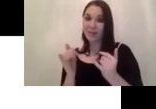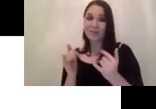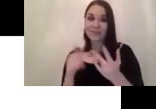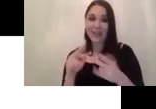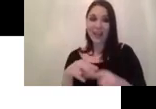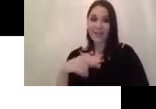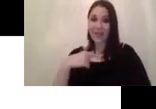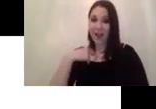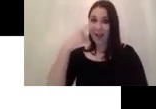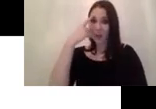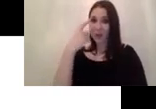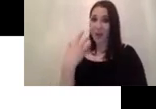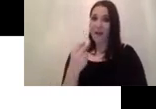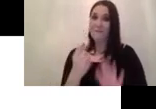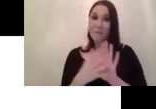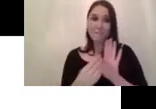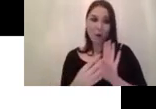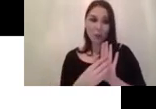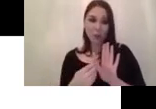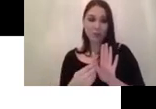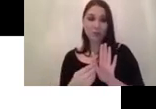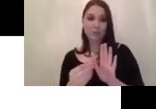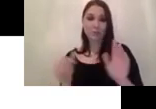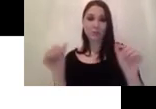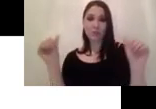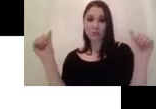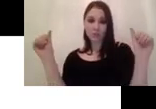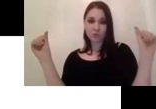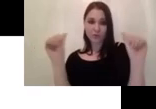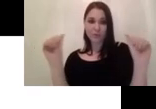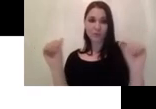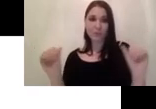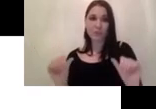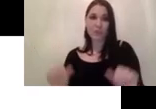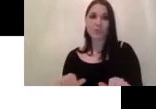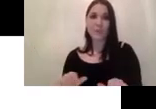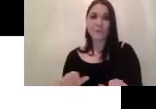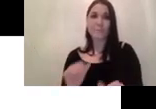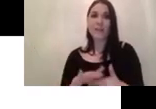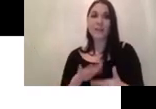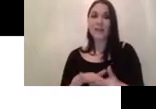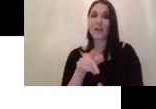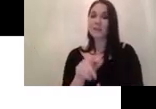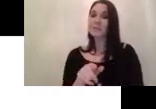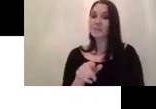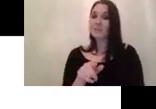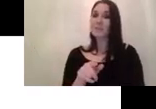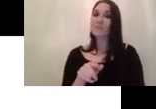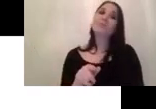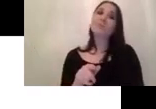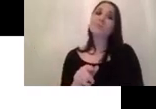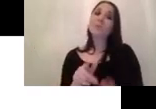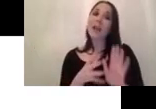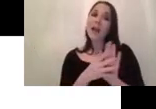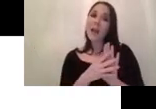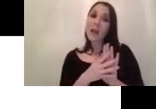could have a model and then i can train once and discuss certain parts and then deploy to a more